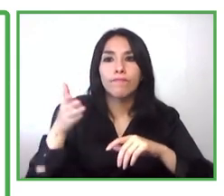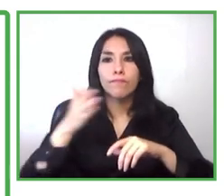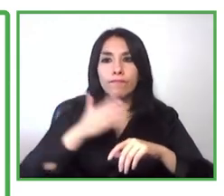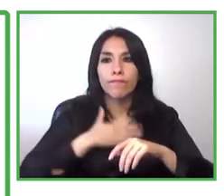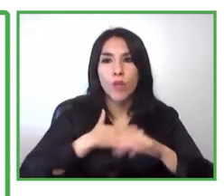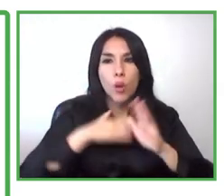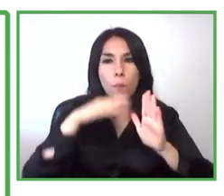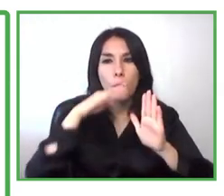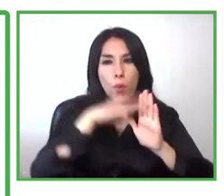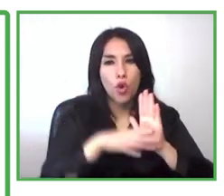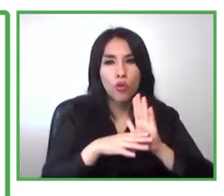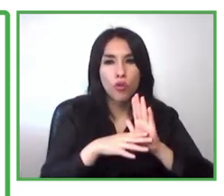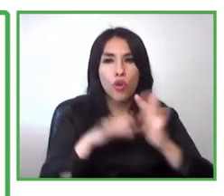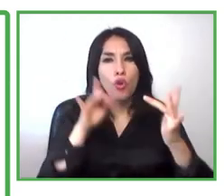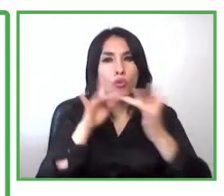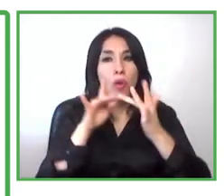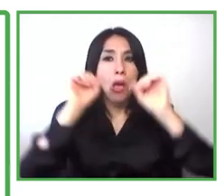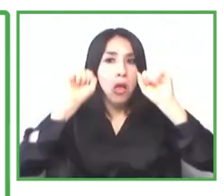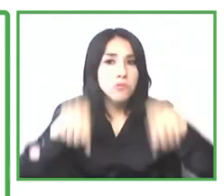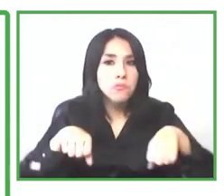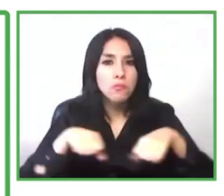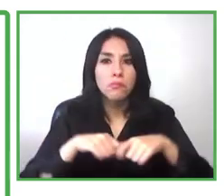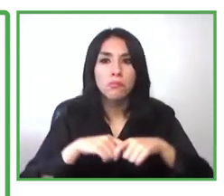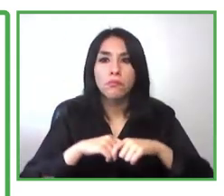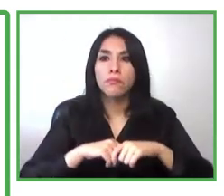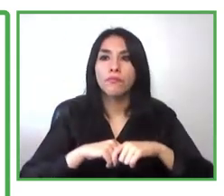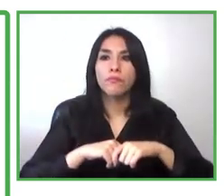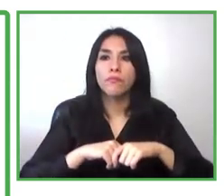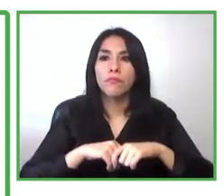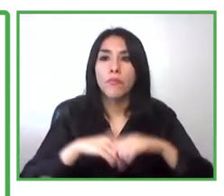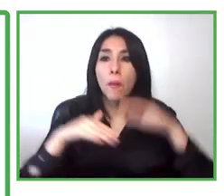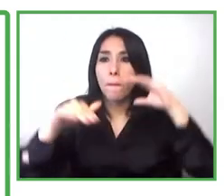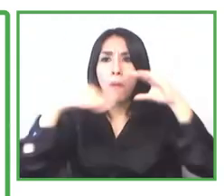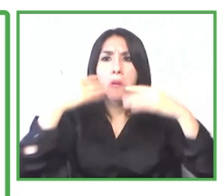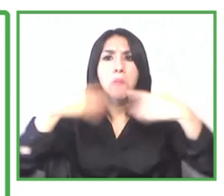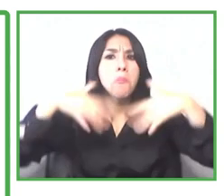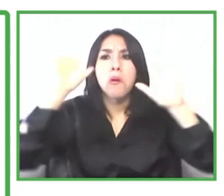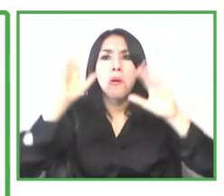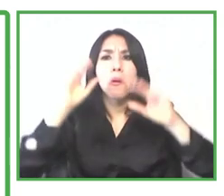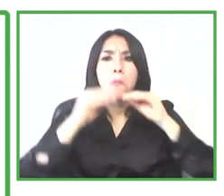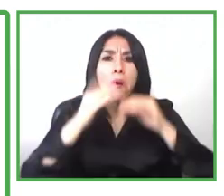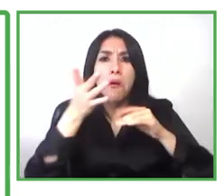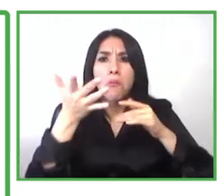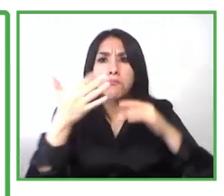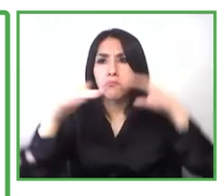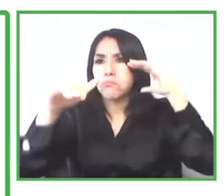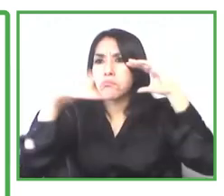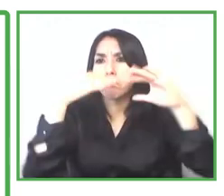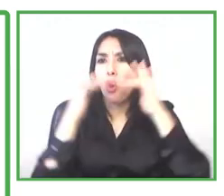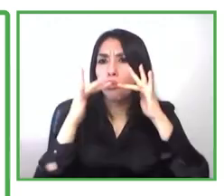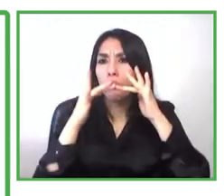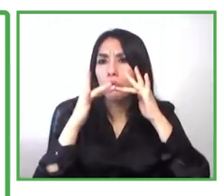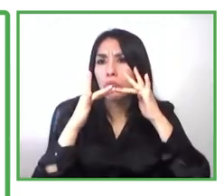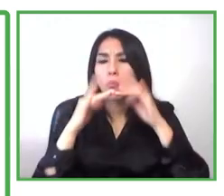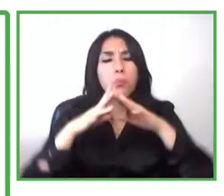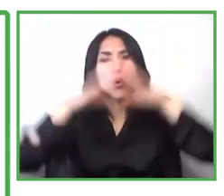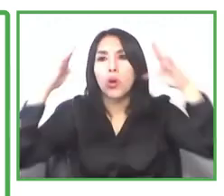again for this opportunity to share this impact within this zero project community